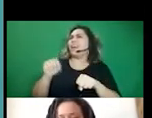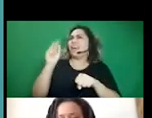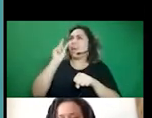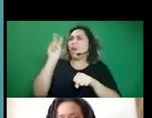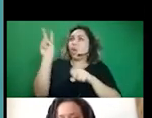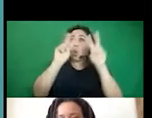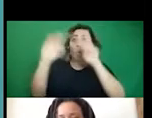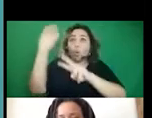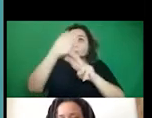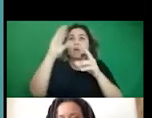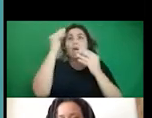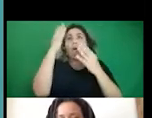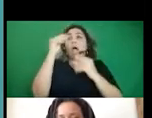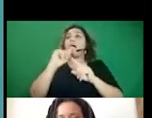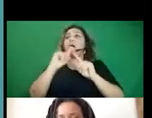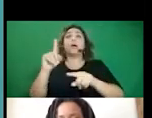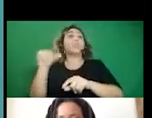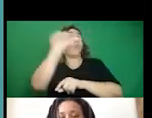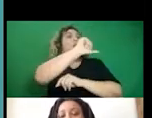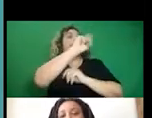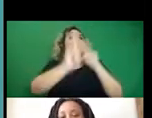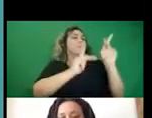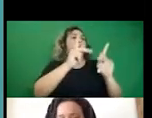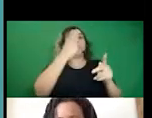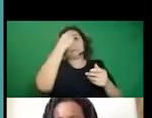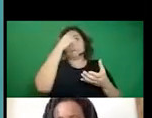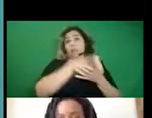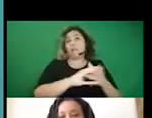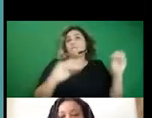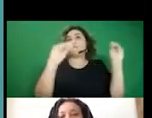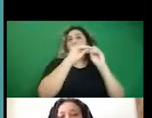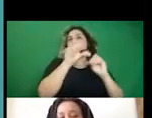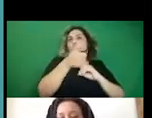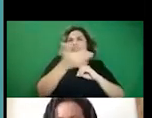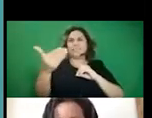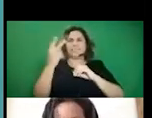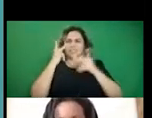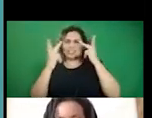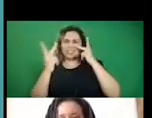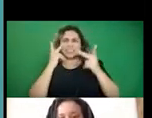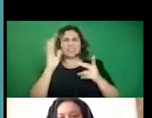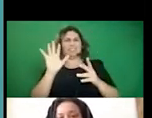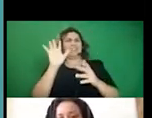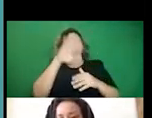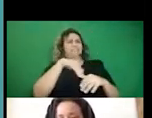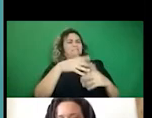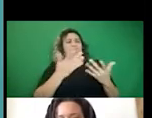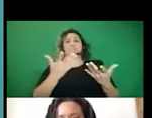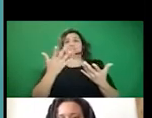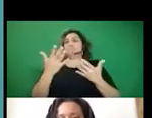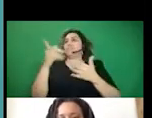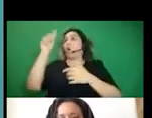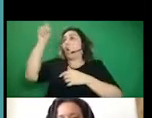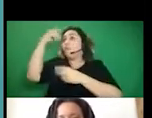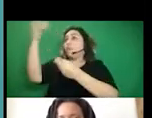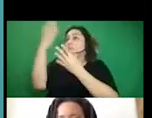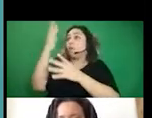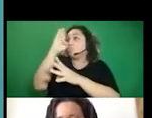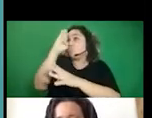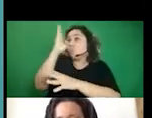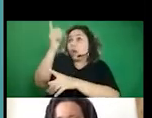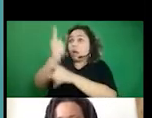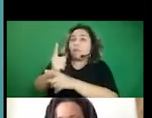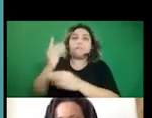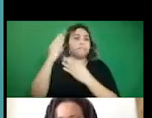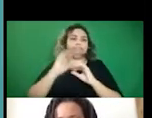answers elsewhere, that it's just so much more believable, the other things that you see. And so yeah, I mean, I wasn't